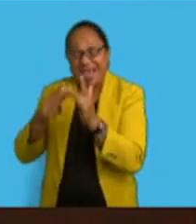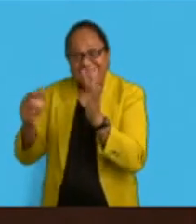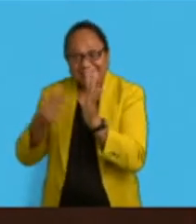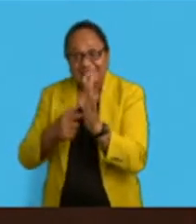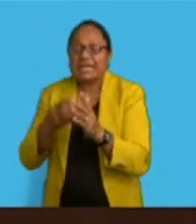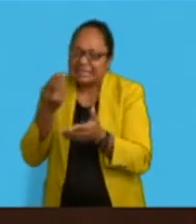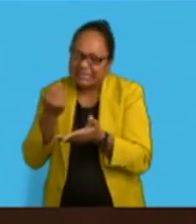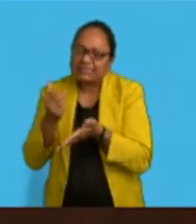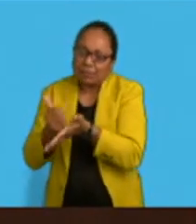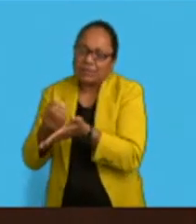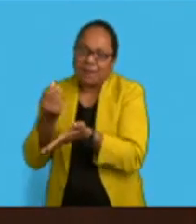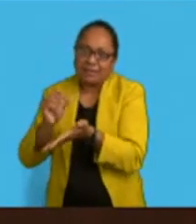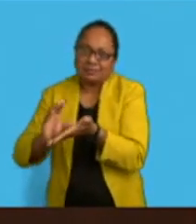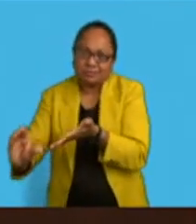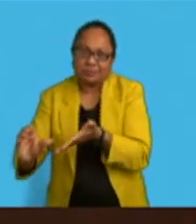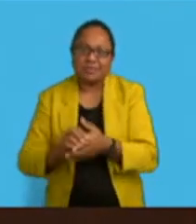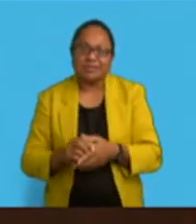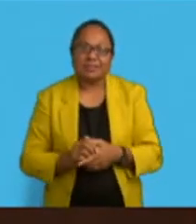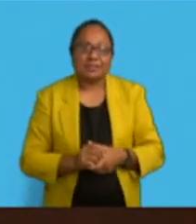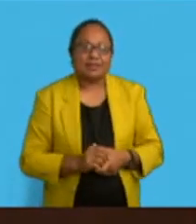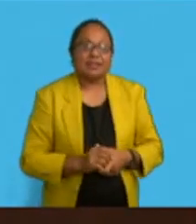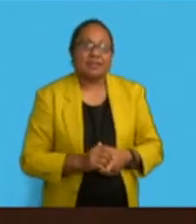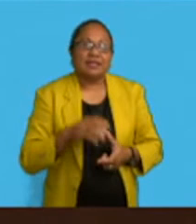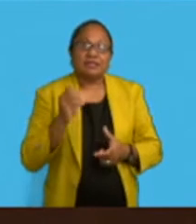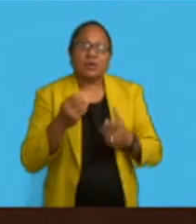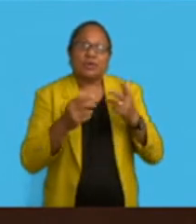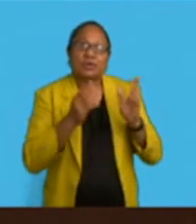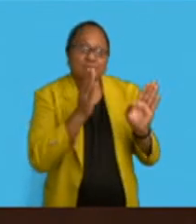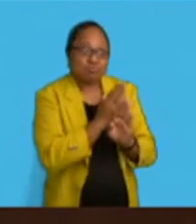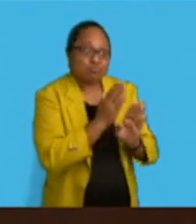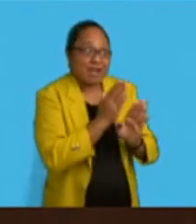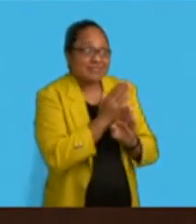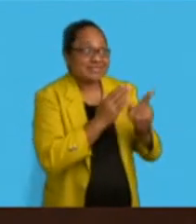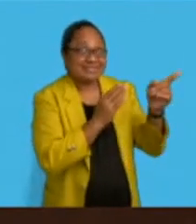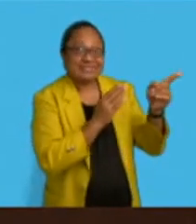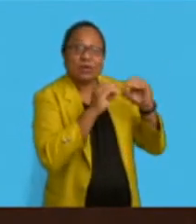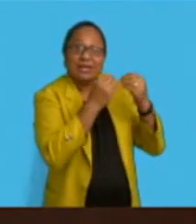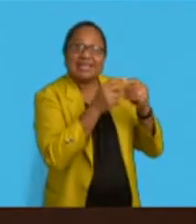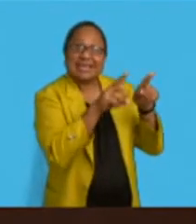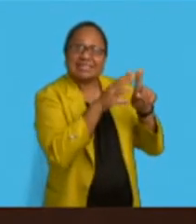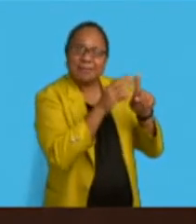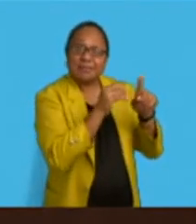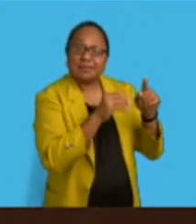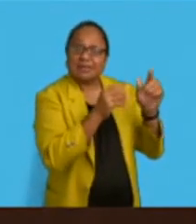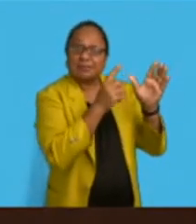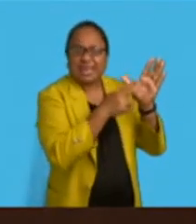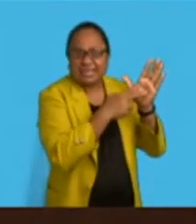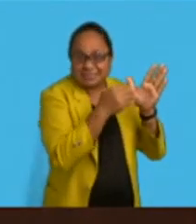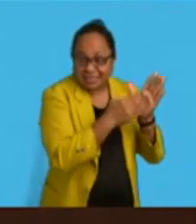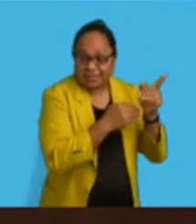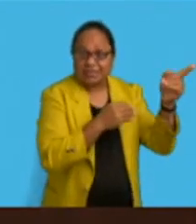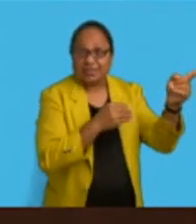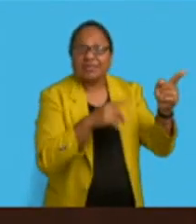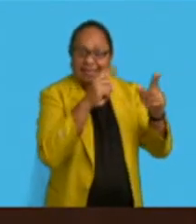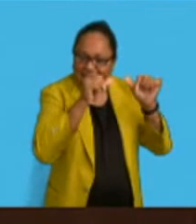This is a partnership also, Madam Speaker, in this scheme with the private sector and the CEO of ANZ has already agreed to chair a panel that will assess these applications.